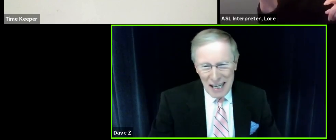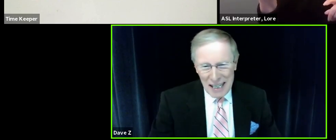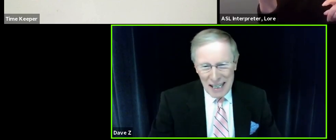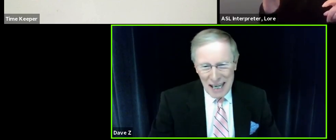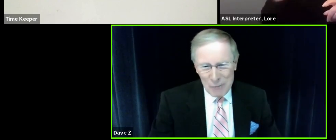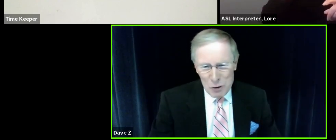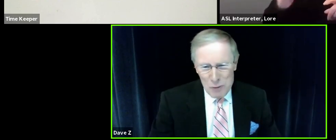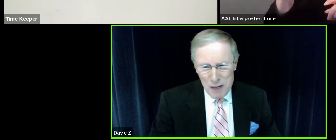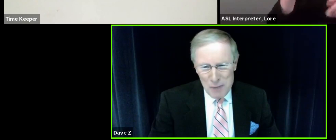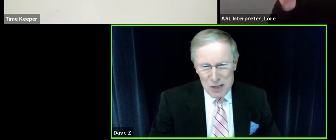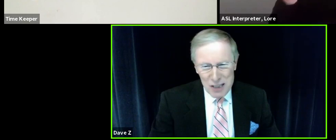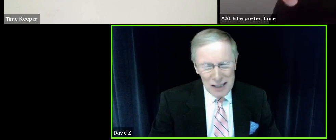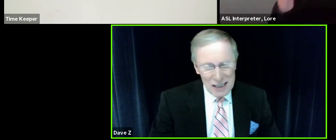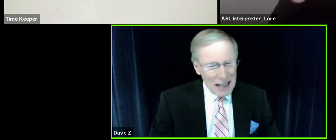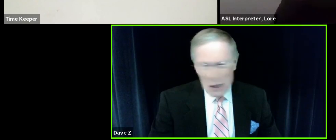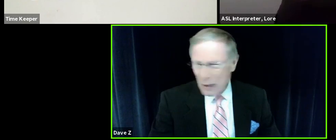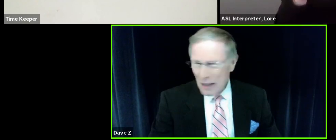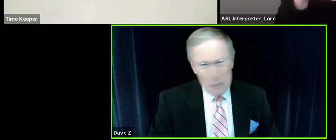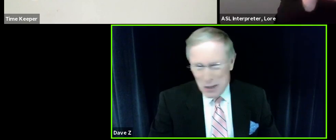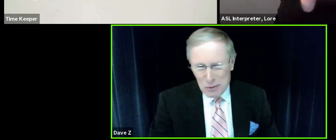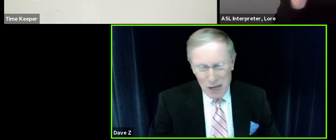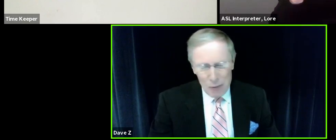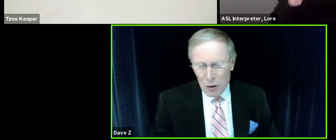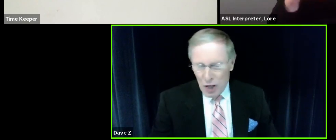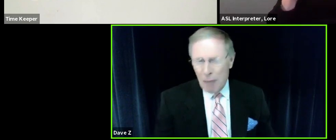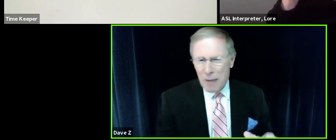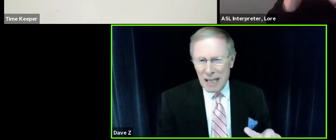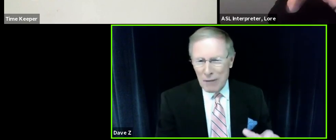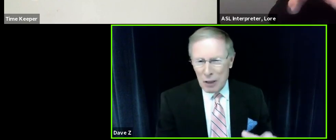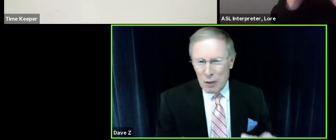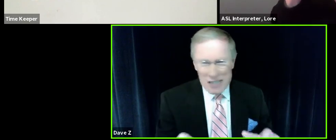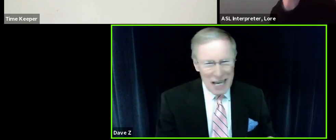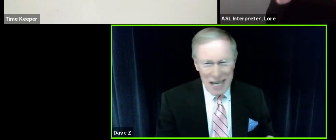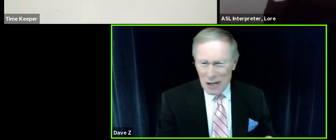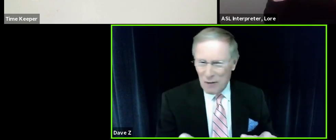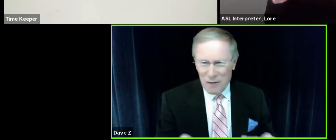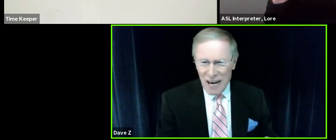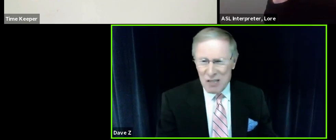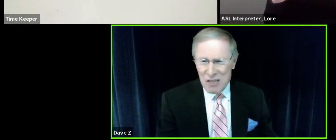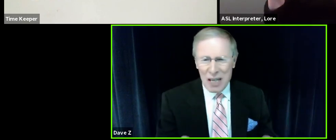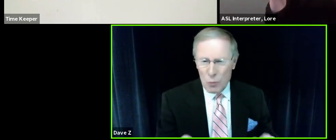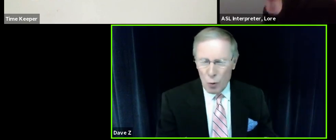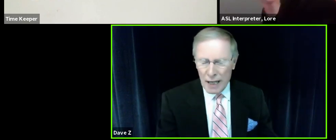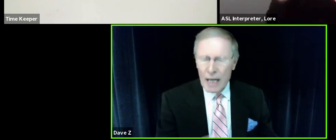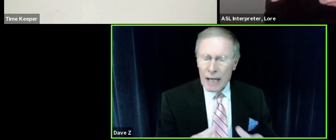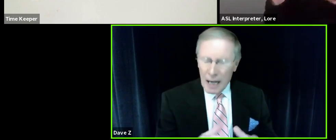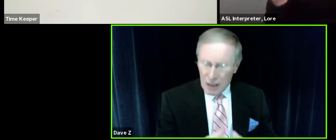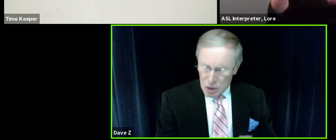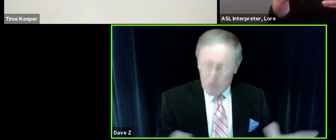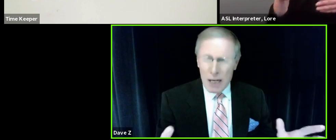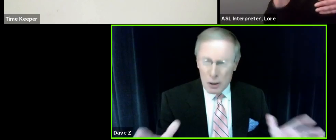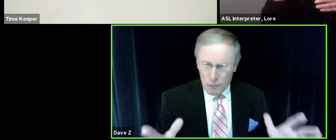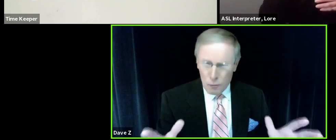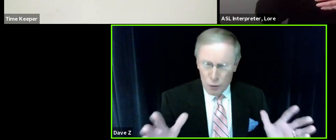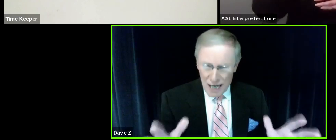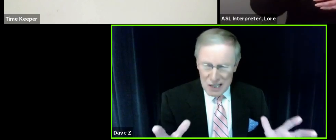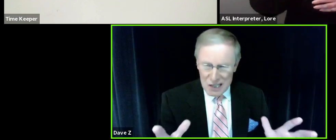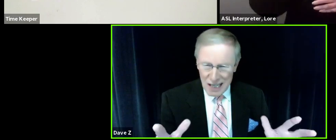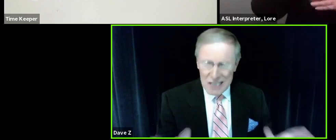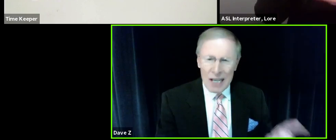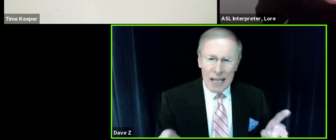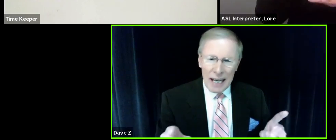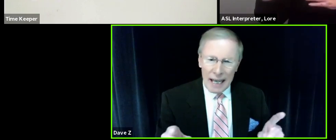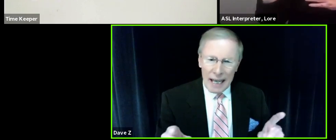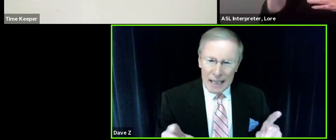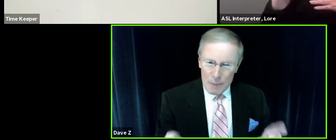and I will do my best. I don't have a buzzer. I will not be giving you a 10 or a five-second warning. I'll let you take your full 90